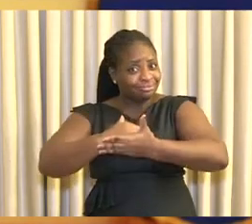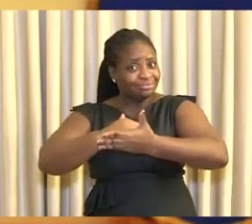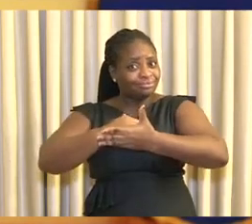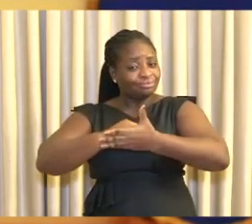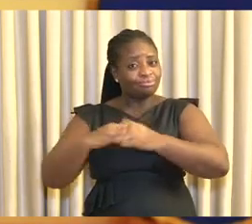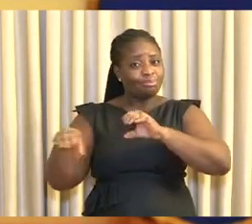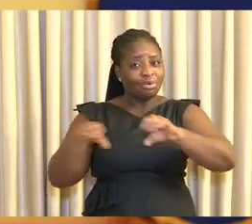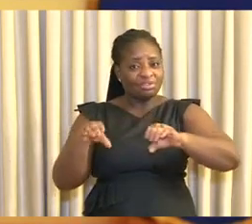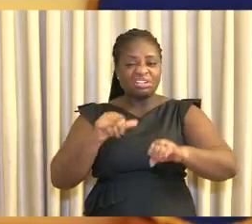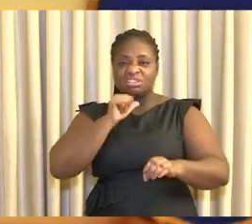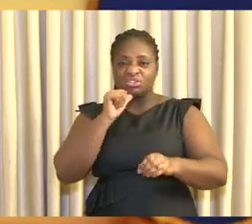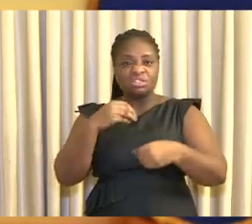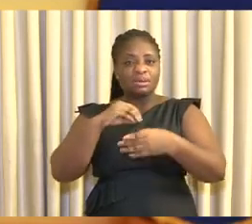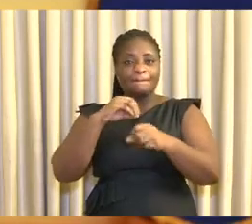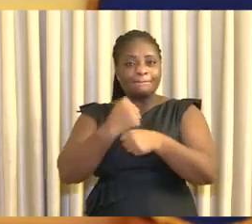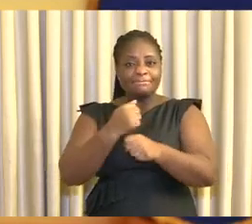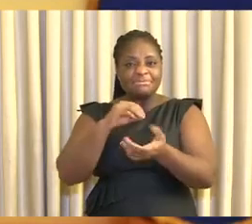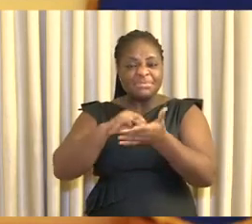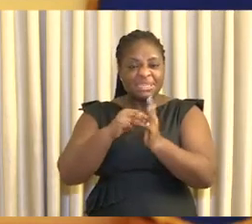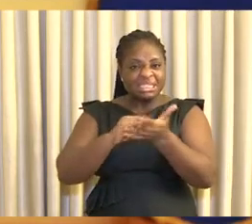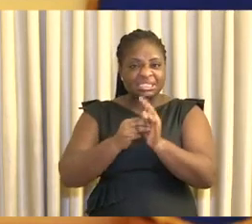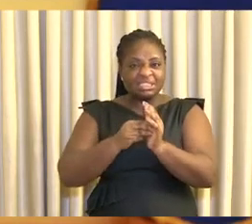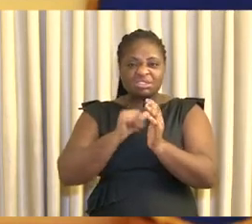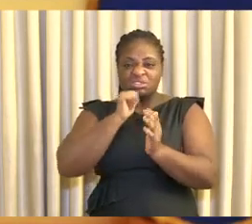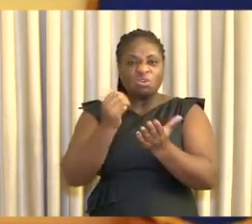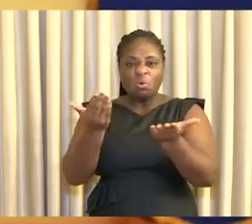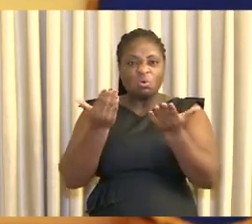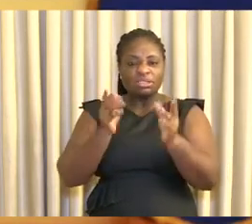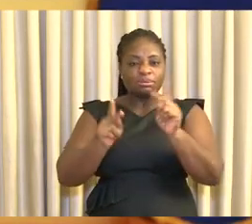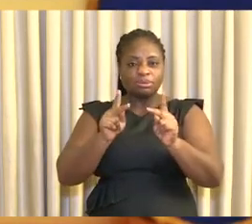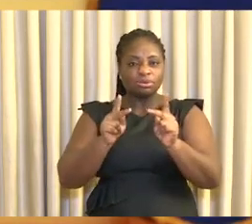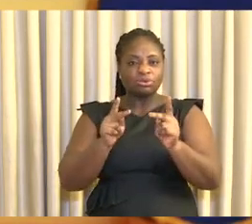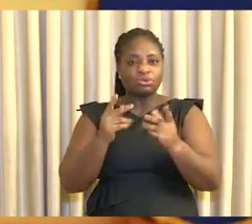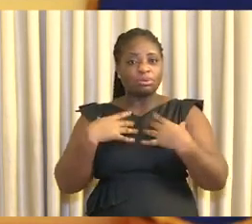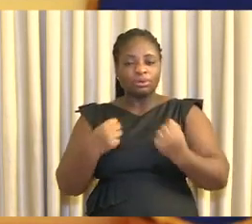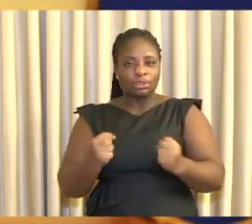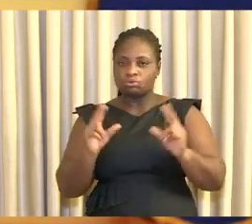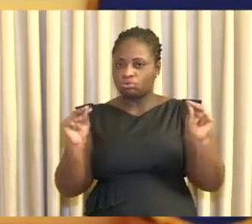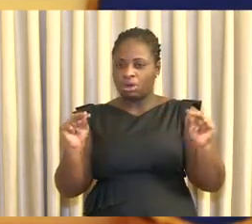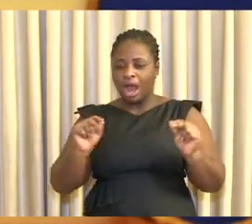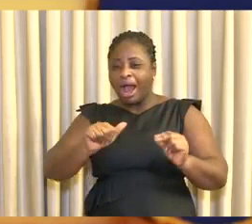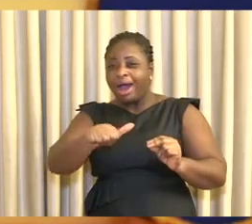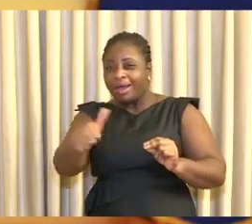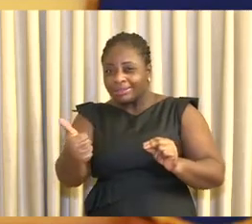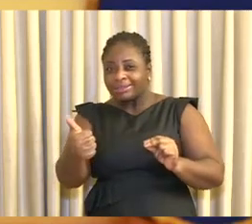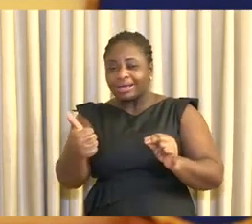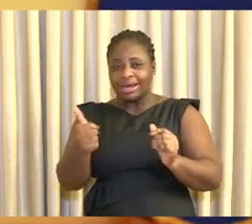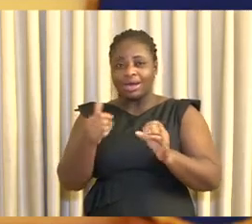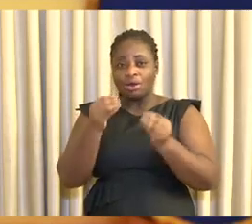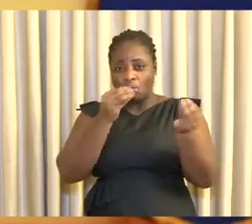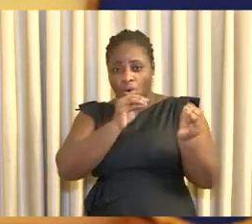we're letting our guard down. All other measures are still firmly in place.